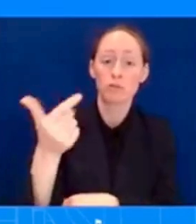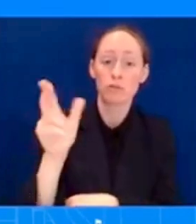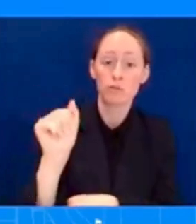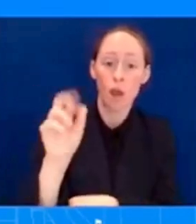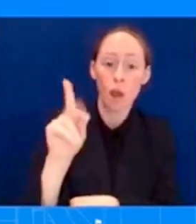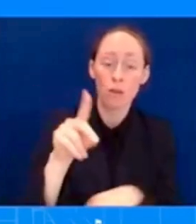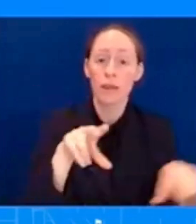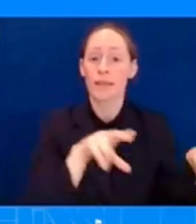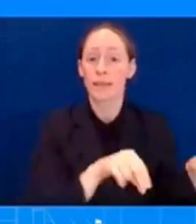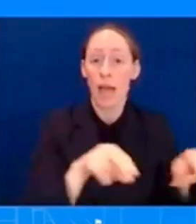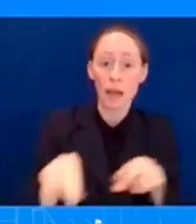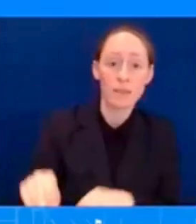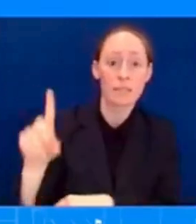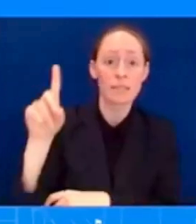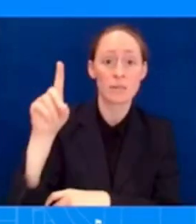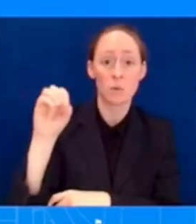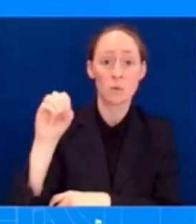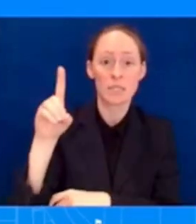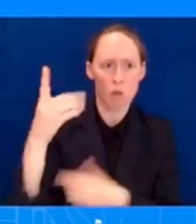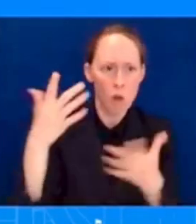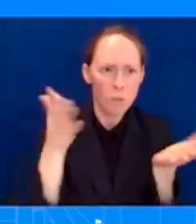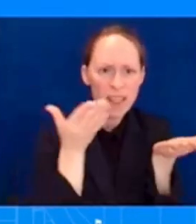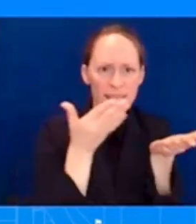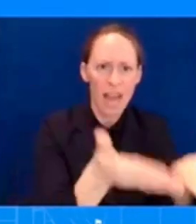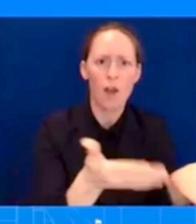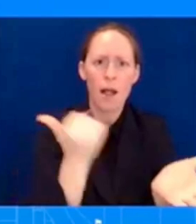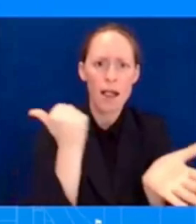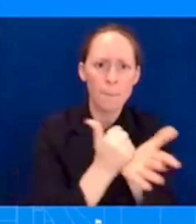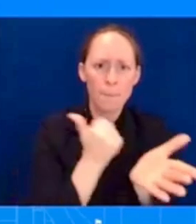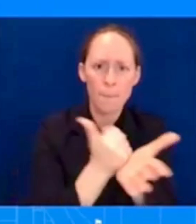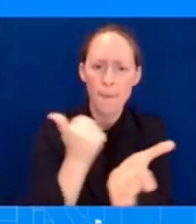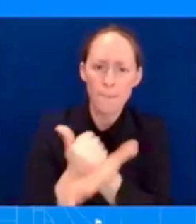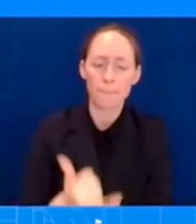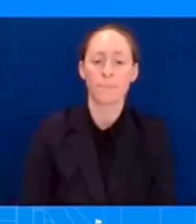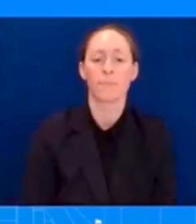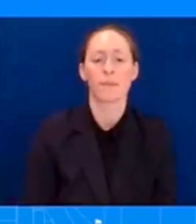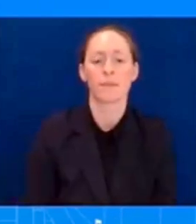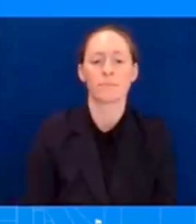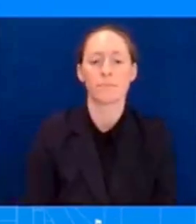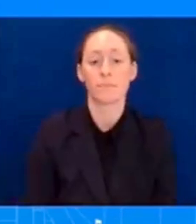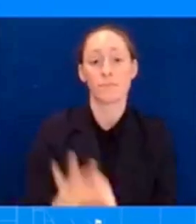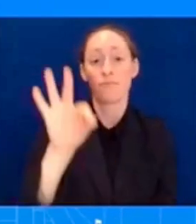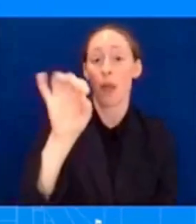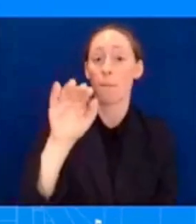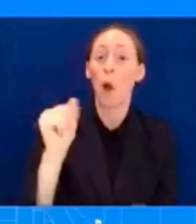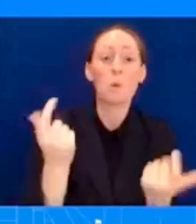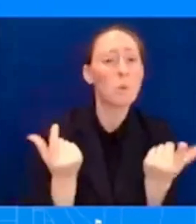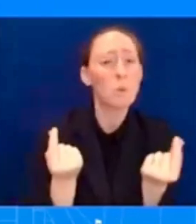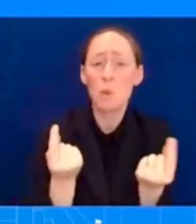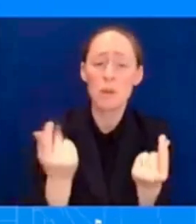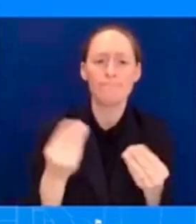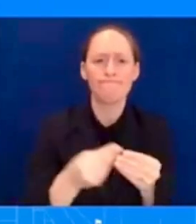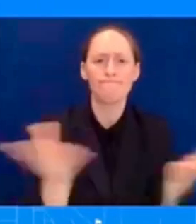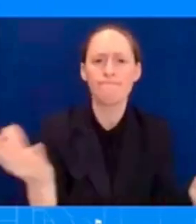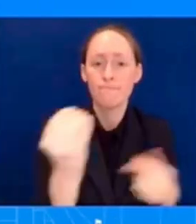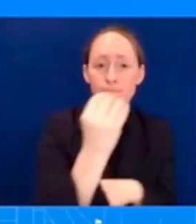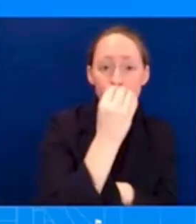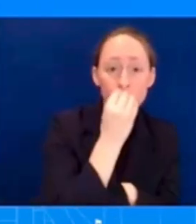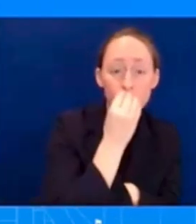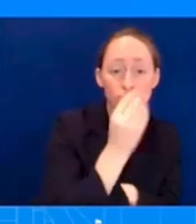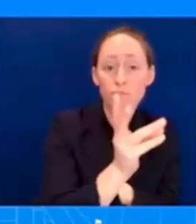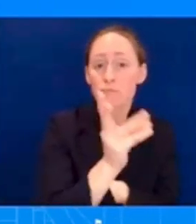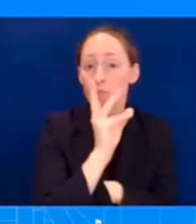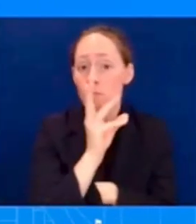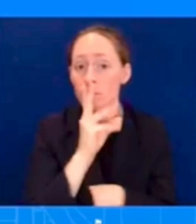more than 50,000 meals, 75,000 liters of water, and thousands of cots and blankets. And we're going to continue to be available to them. We're going to